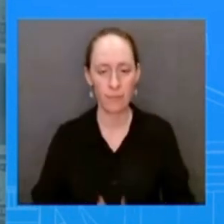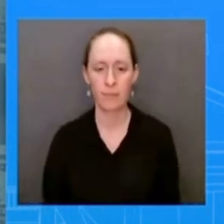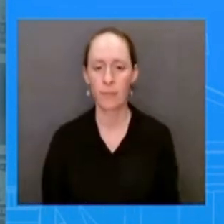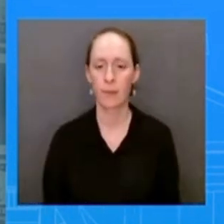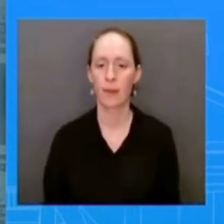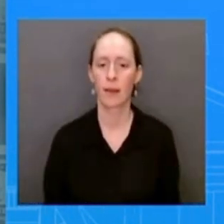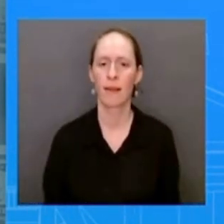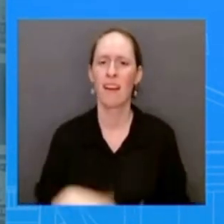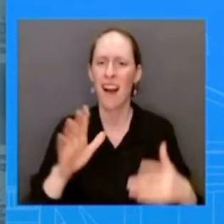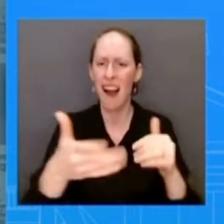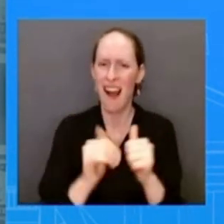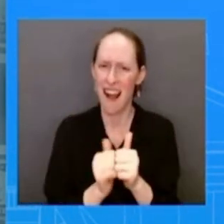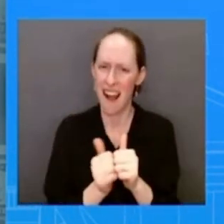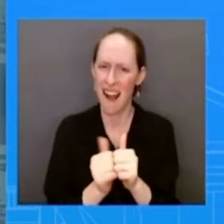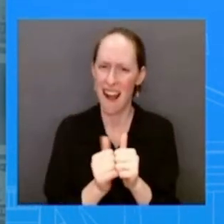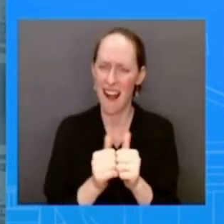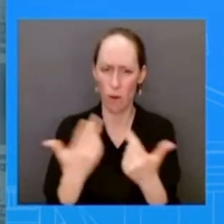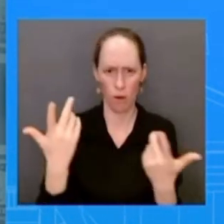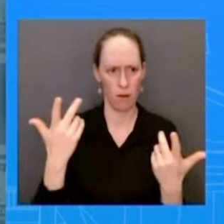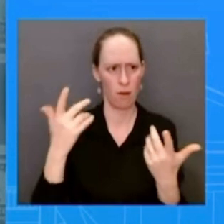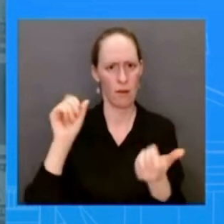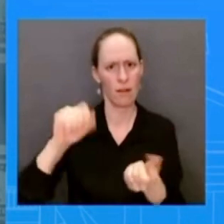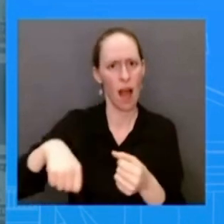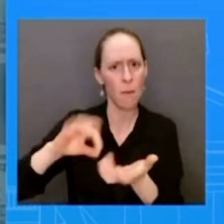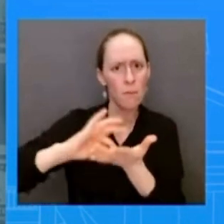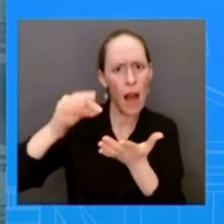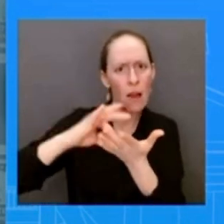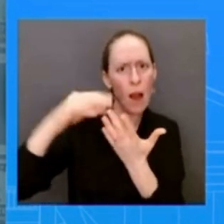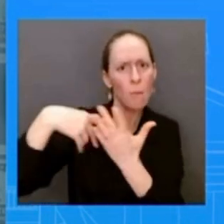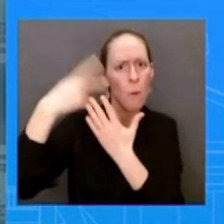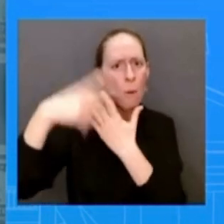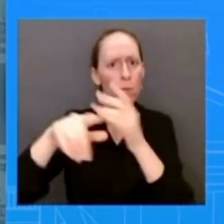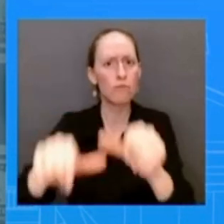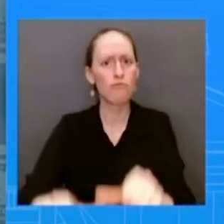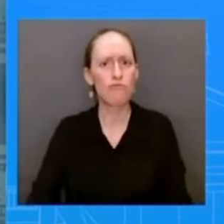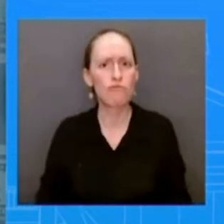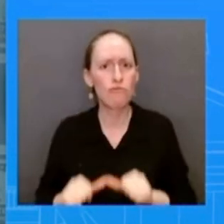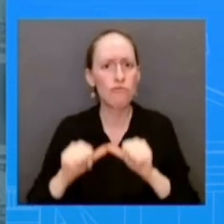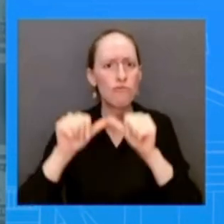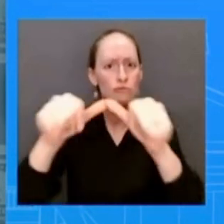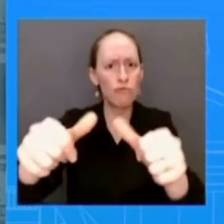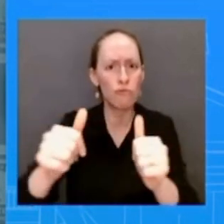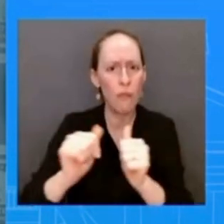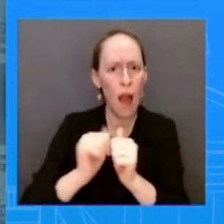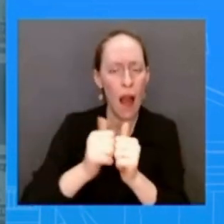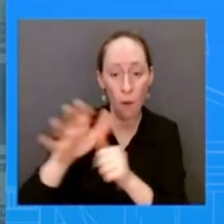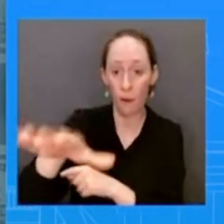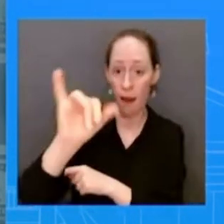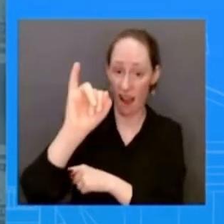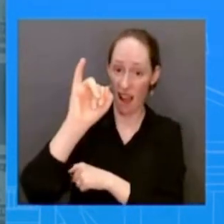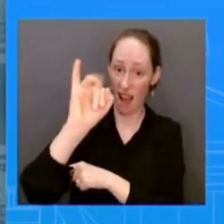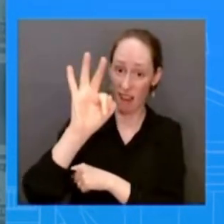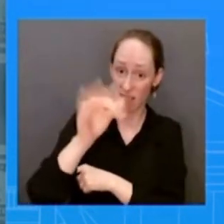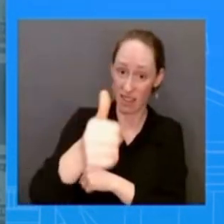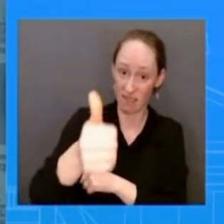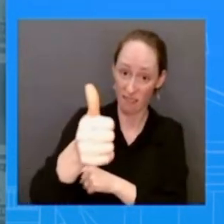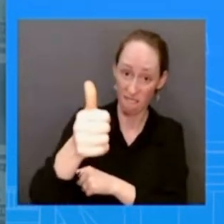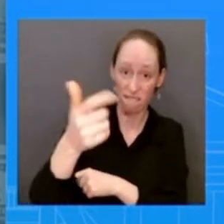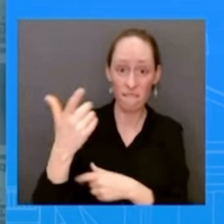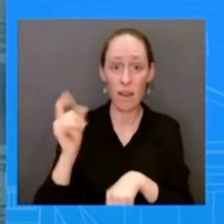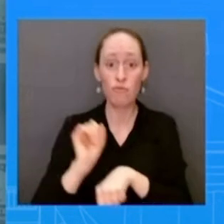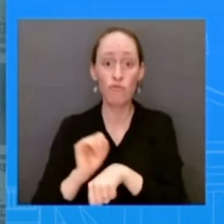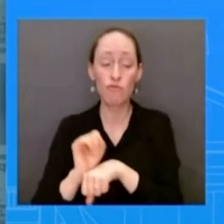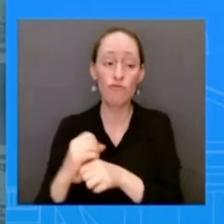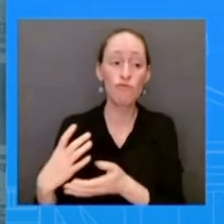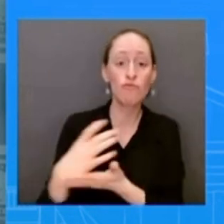loopholes in existing medicare taxes and give medicare the power to negotiate lower prices for more prescription drugs the